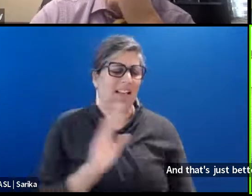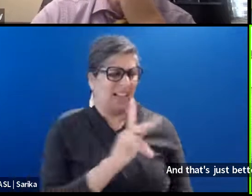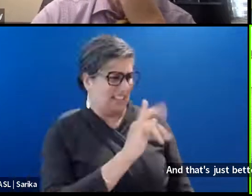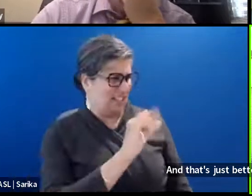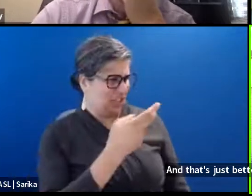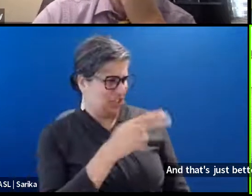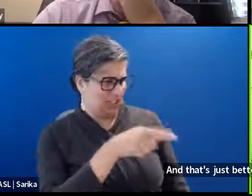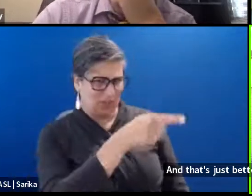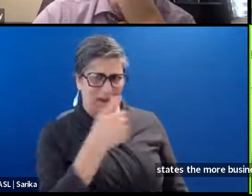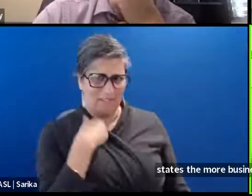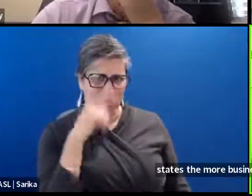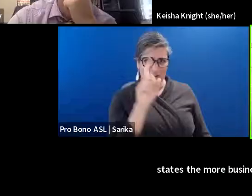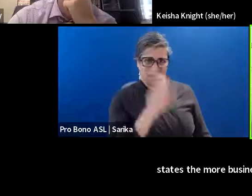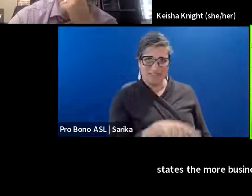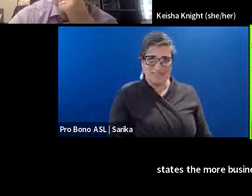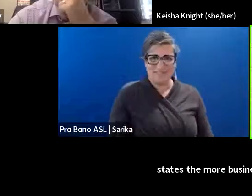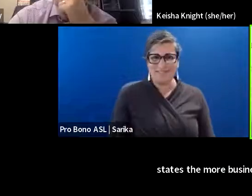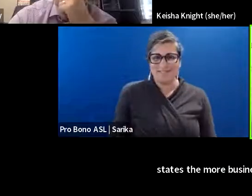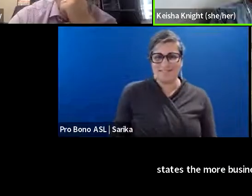question.